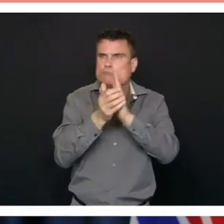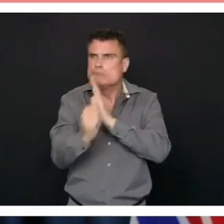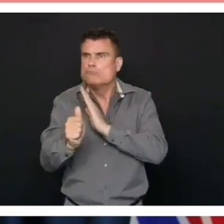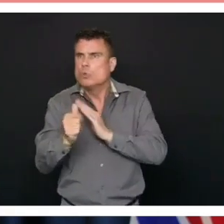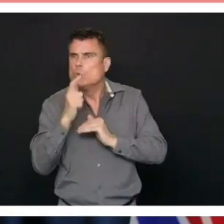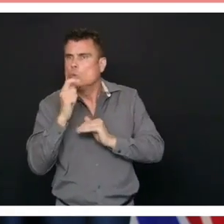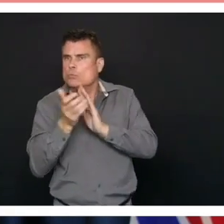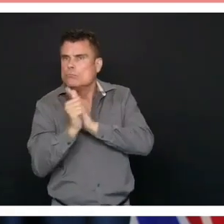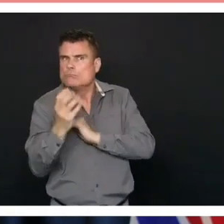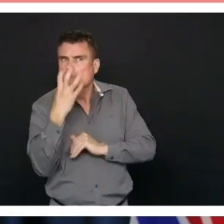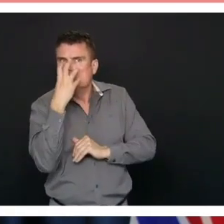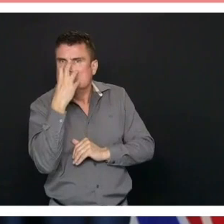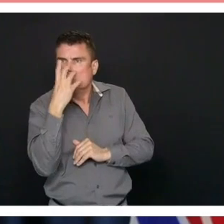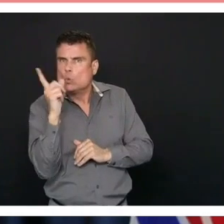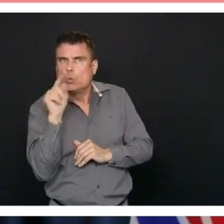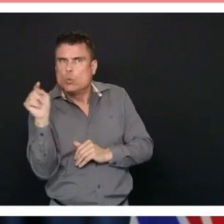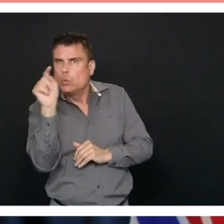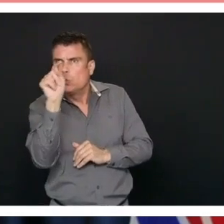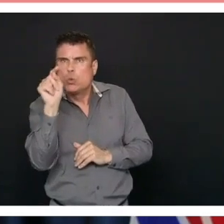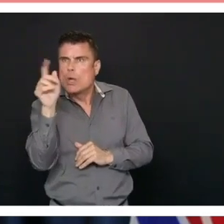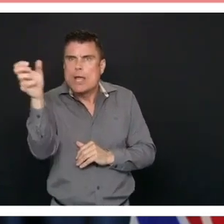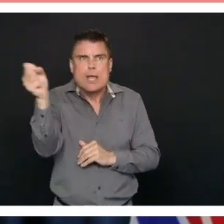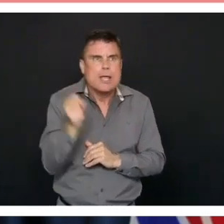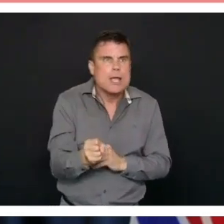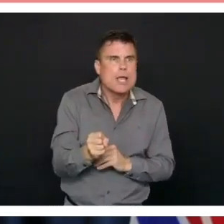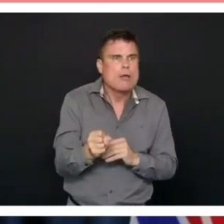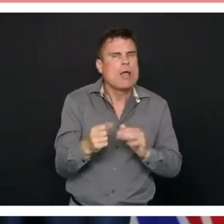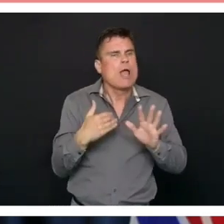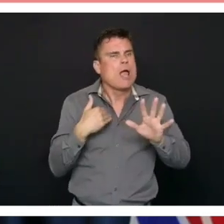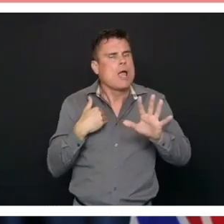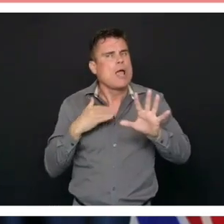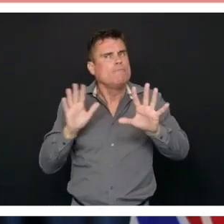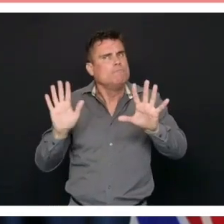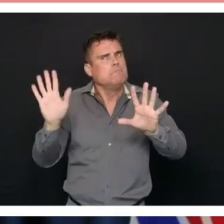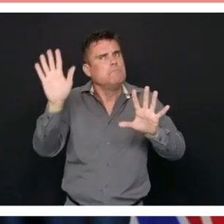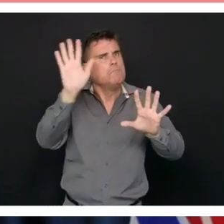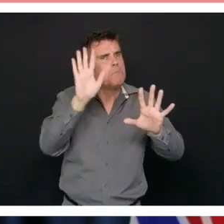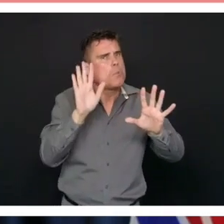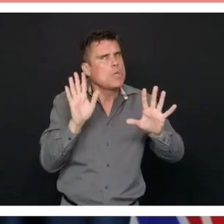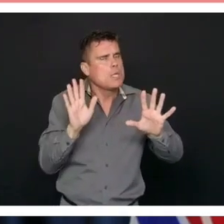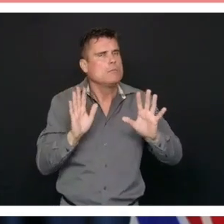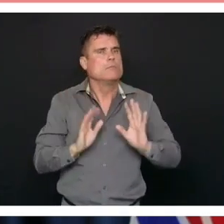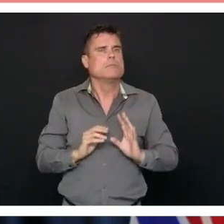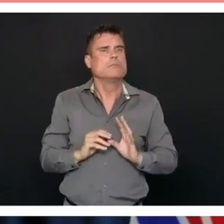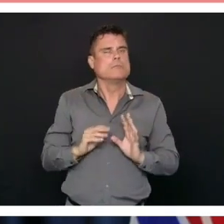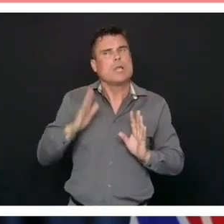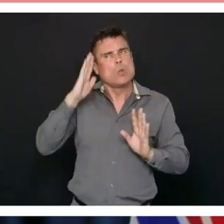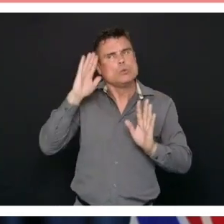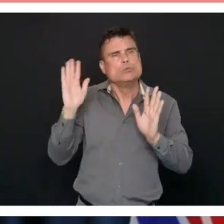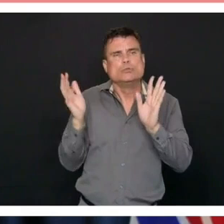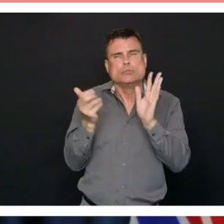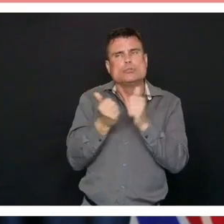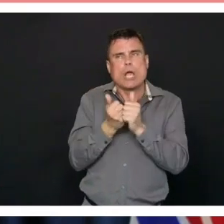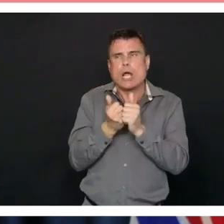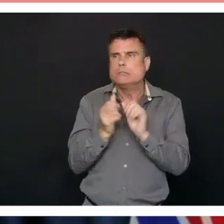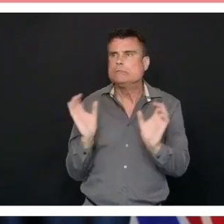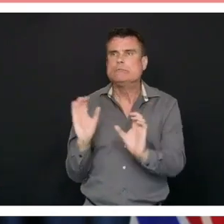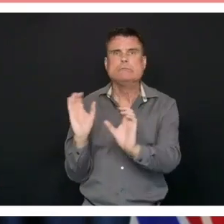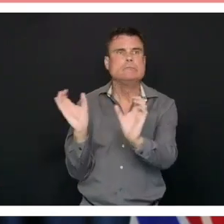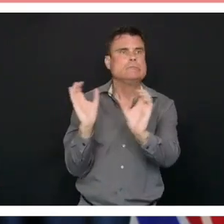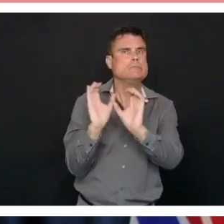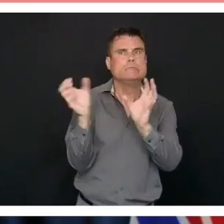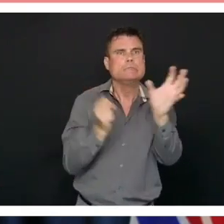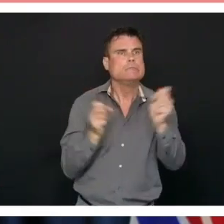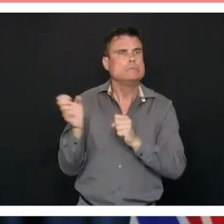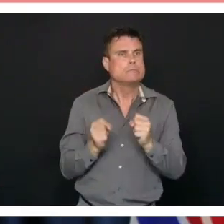though and has been over the last period is surgical nurses. That's been a challenge over a period of time. that's why we give focus to that today.